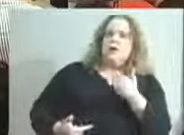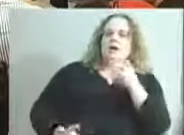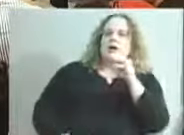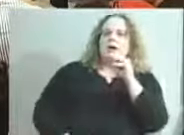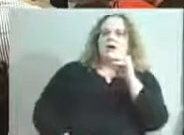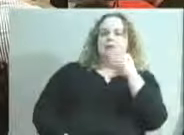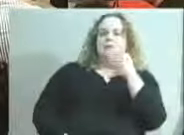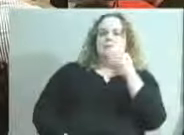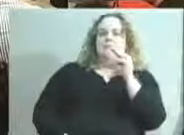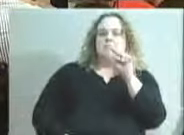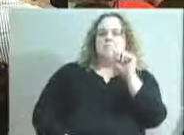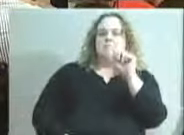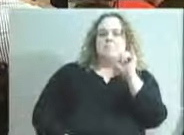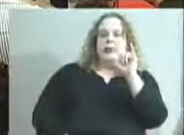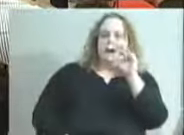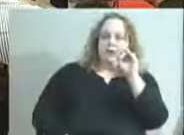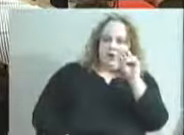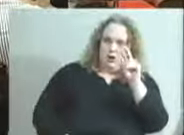pipeline.